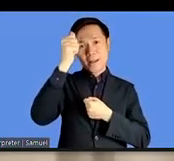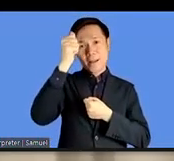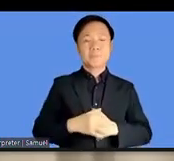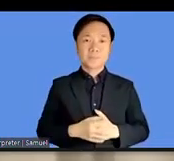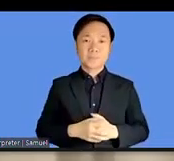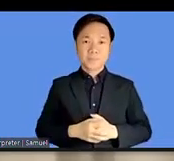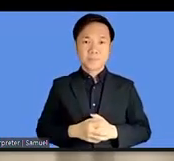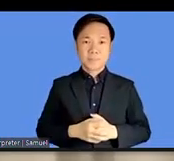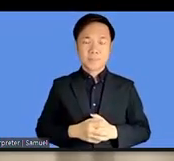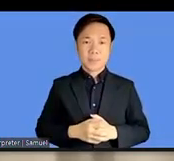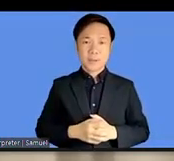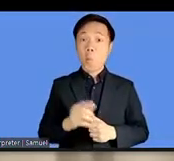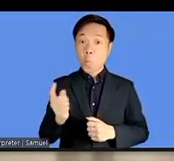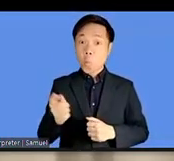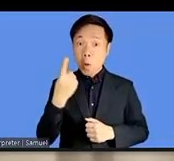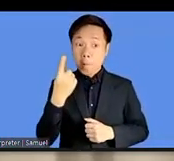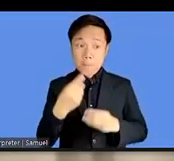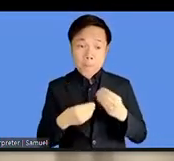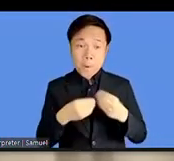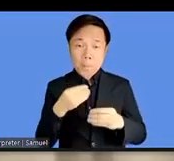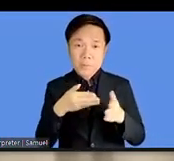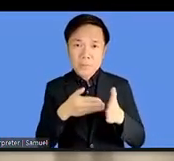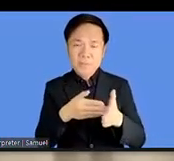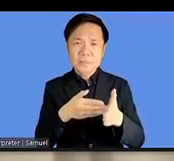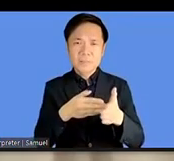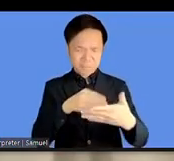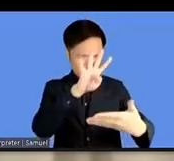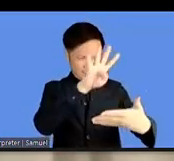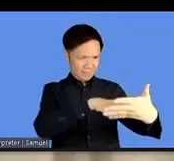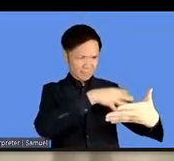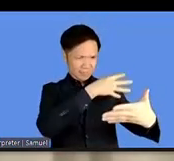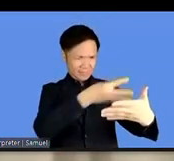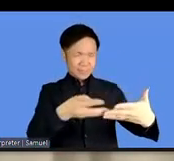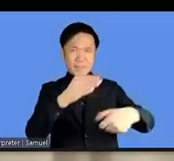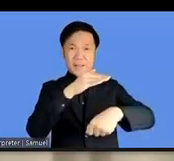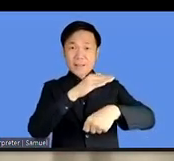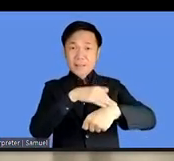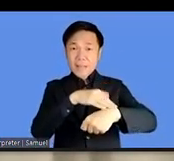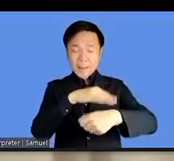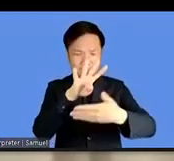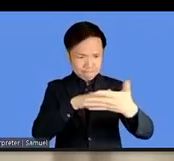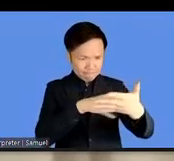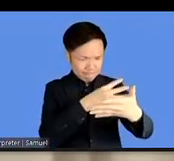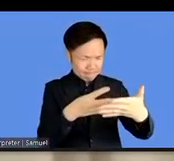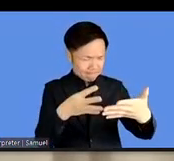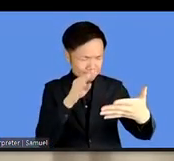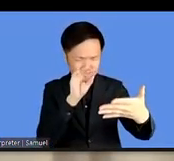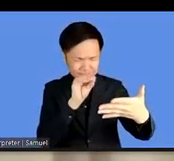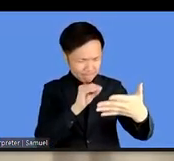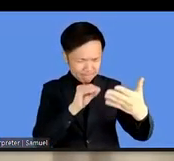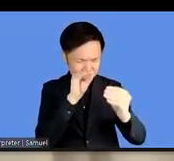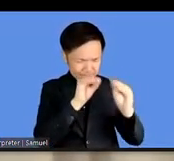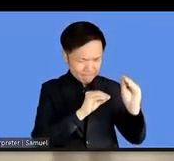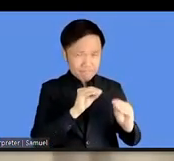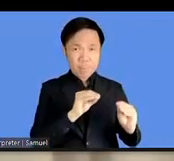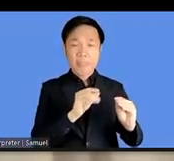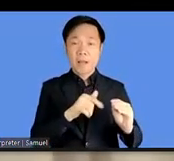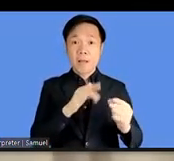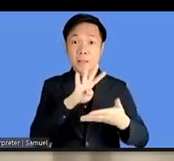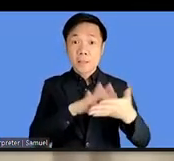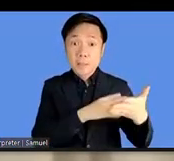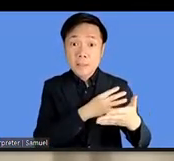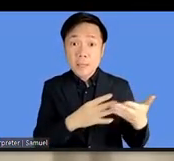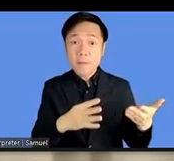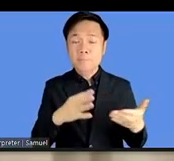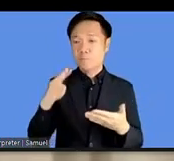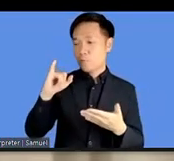i'm having is with the scheduling of the events the personal schedule and also there are there's the schedule on the igf